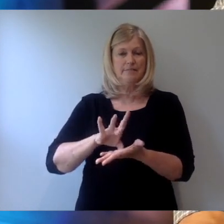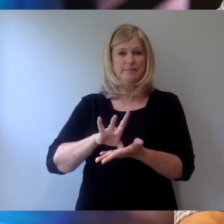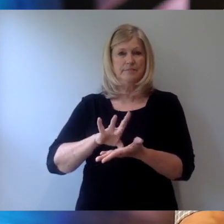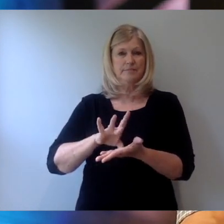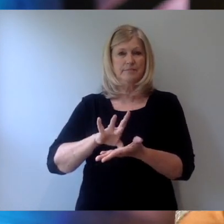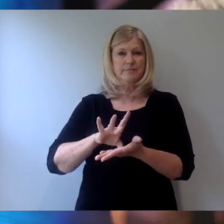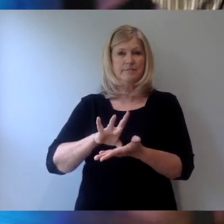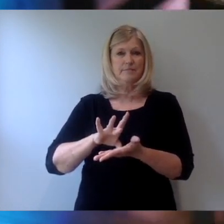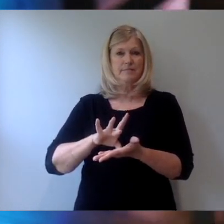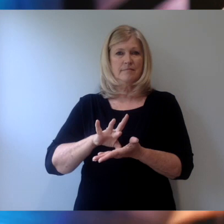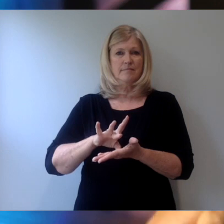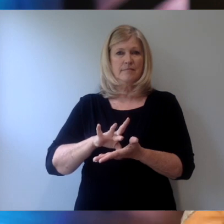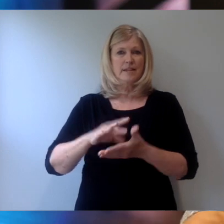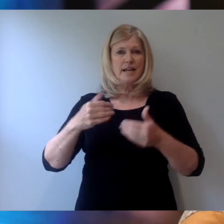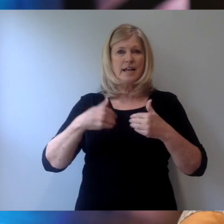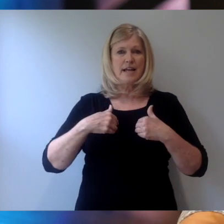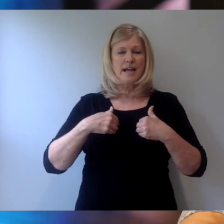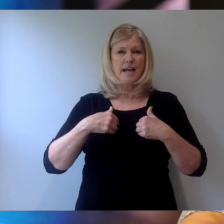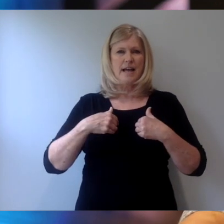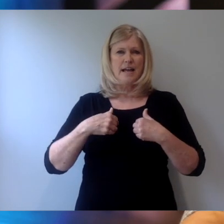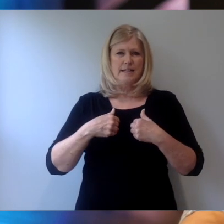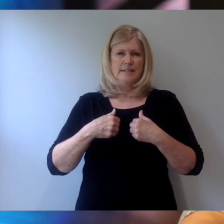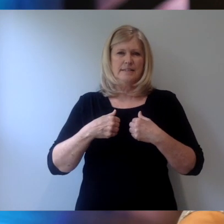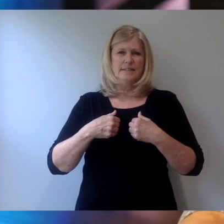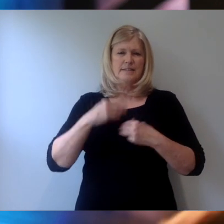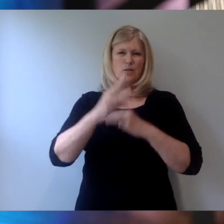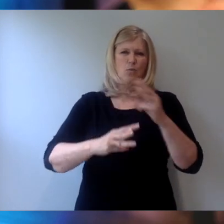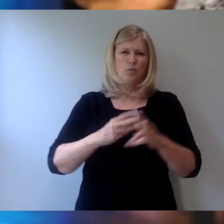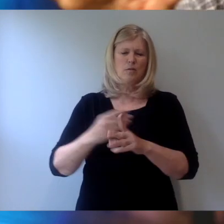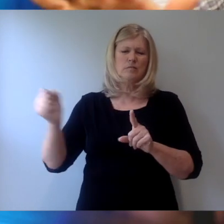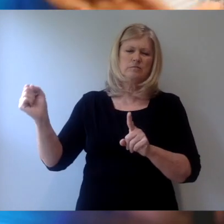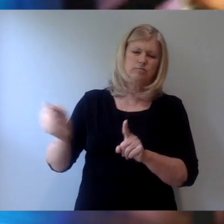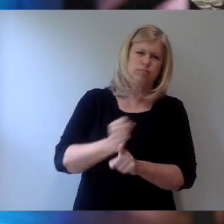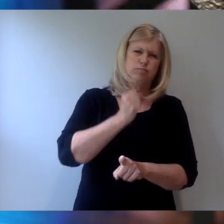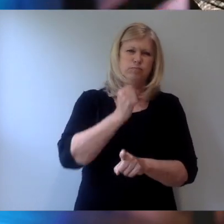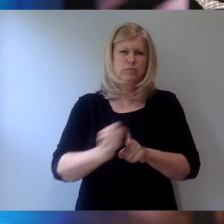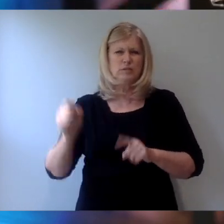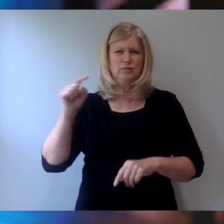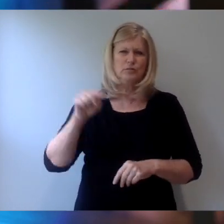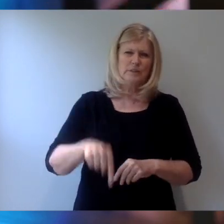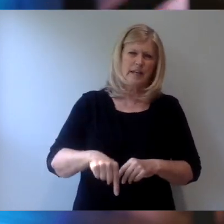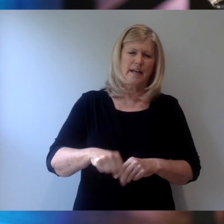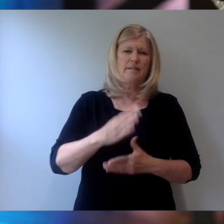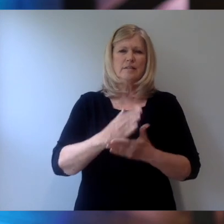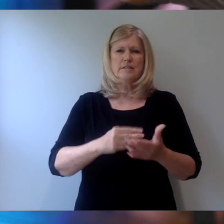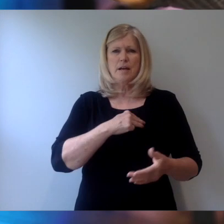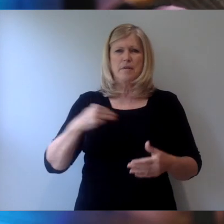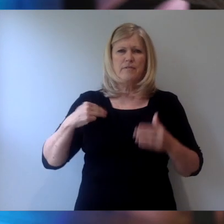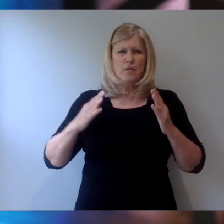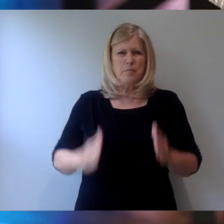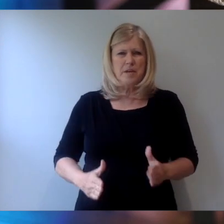as the world is beating down your neck, as some of your own members are being punished and